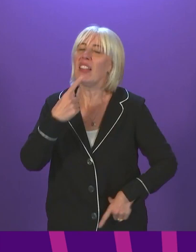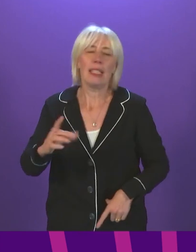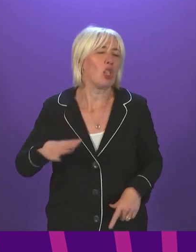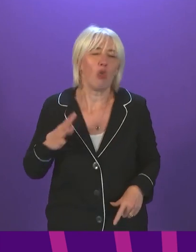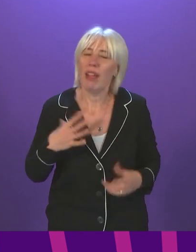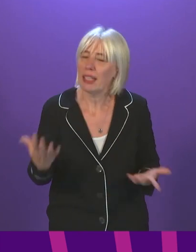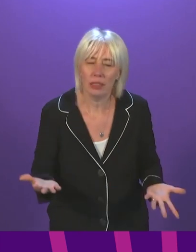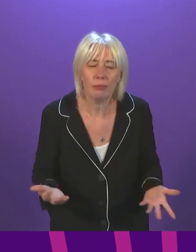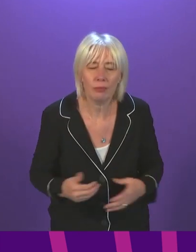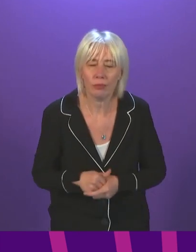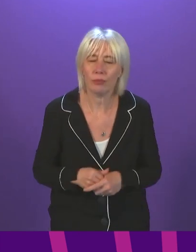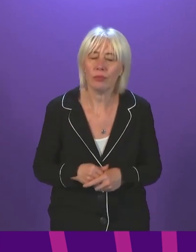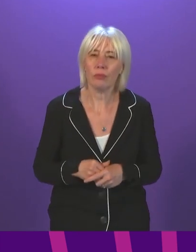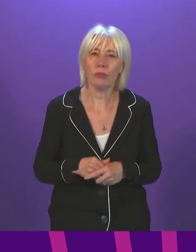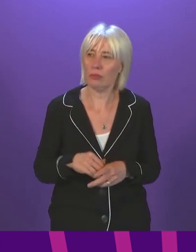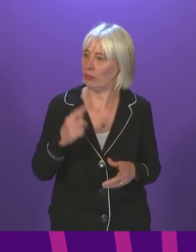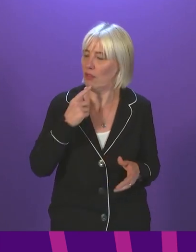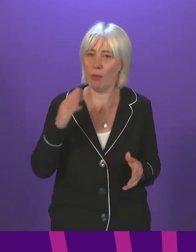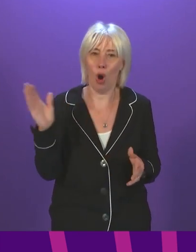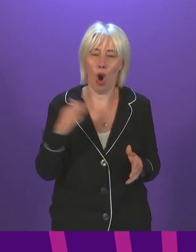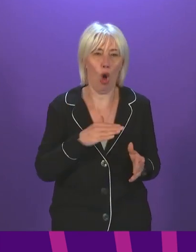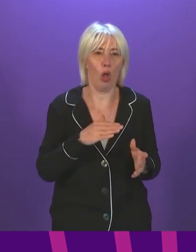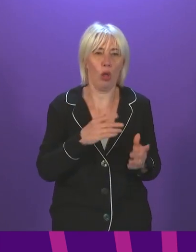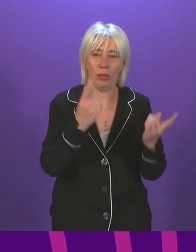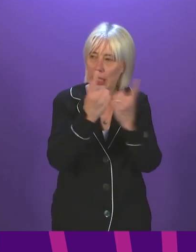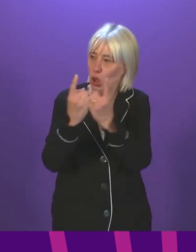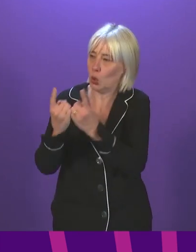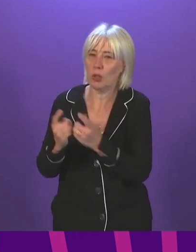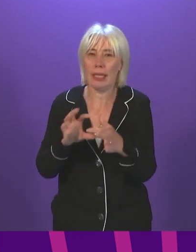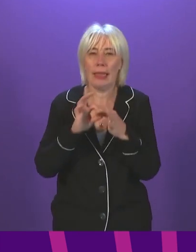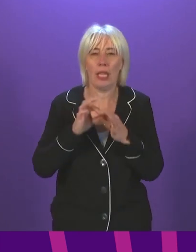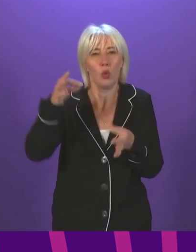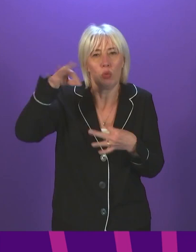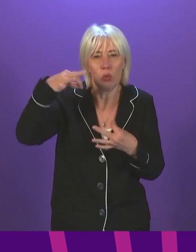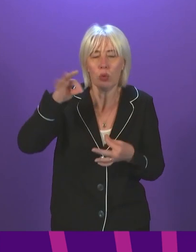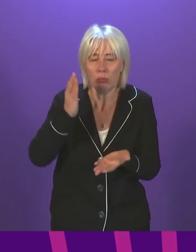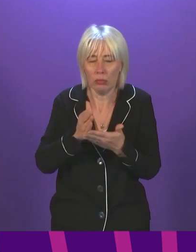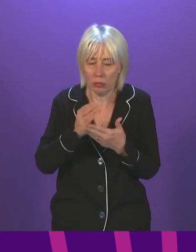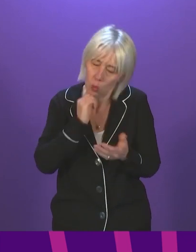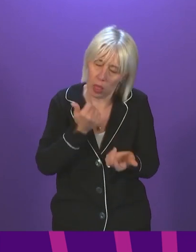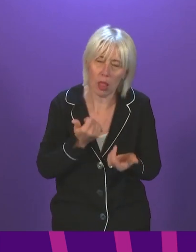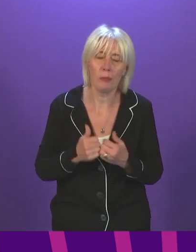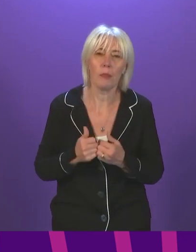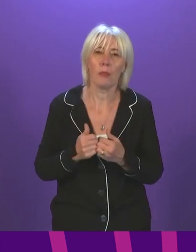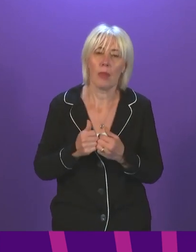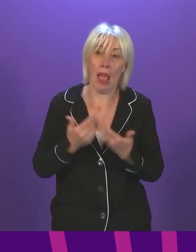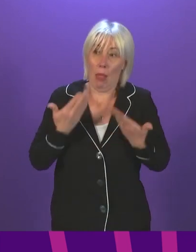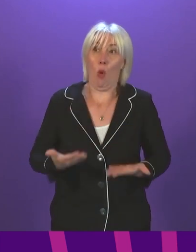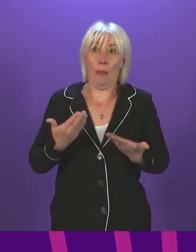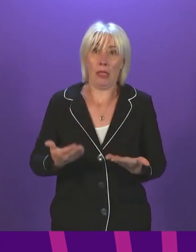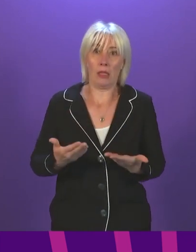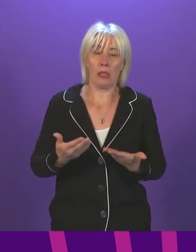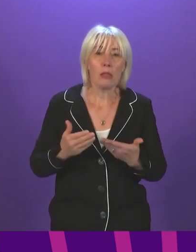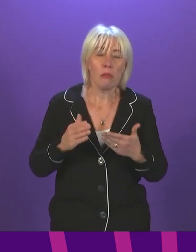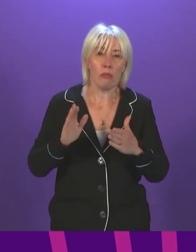previously, on all of the different operational issues around certification. We are working right now to